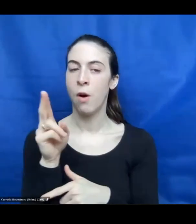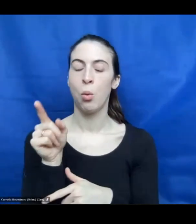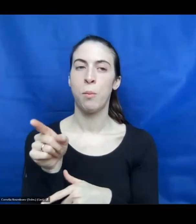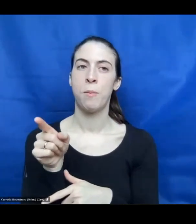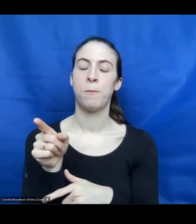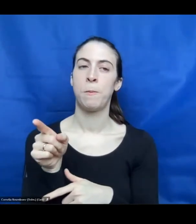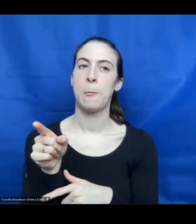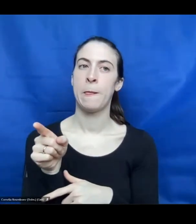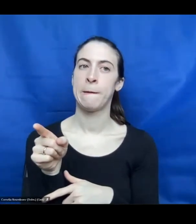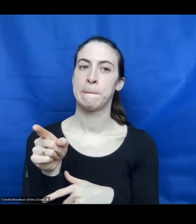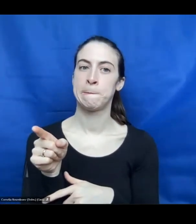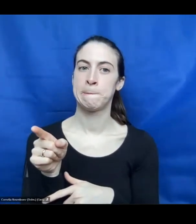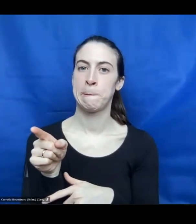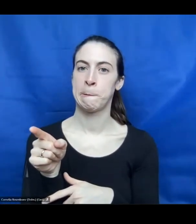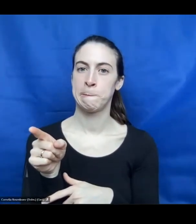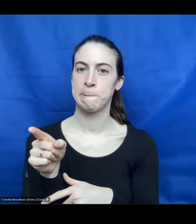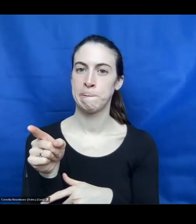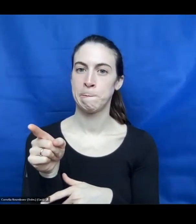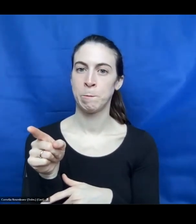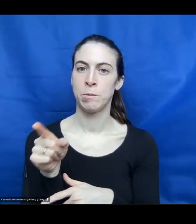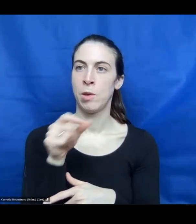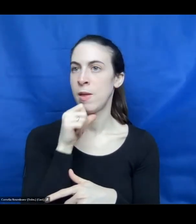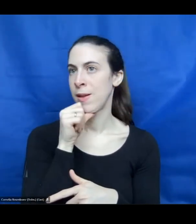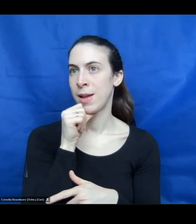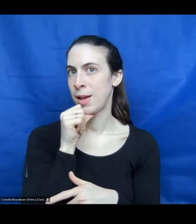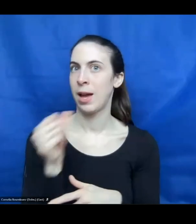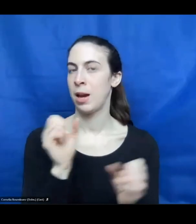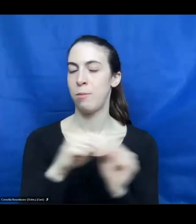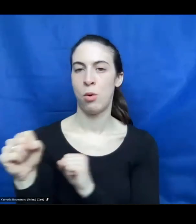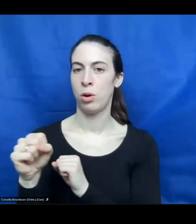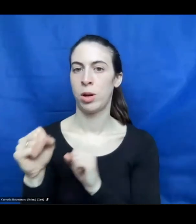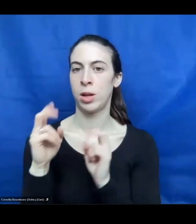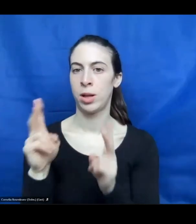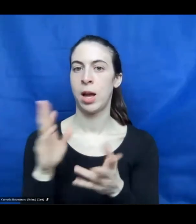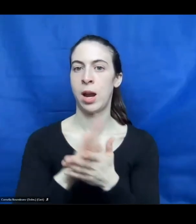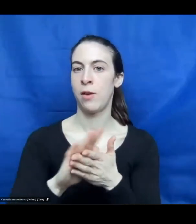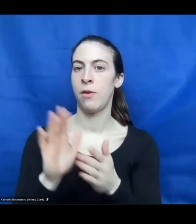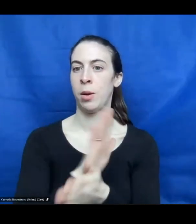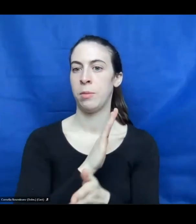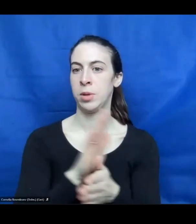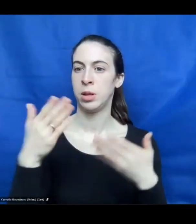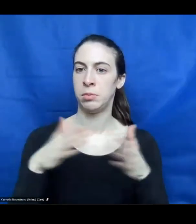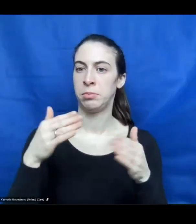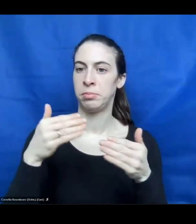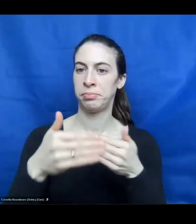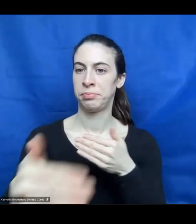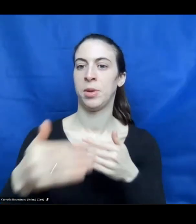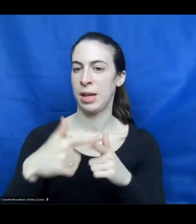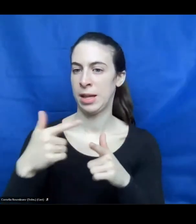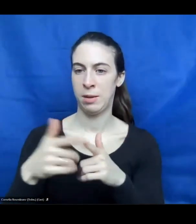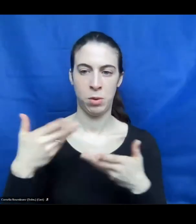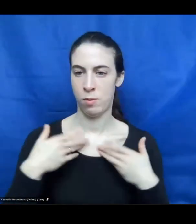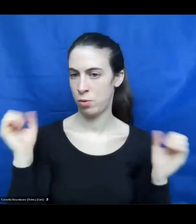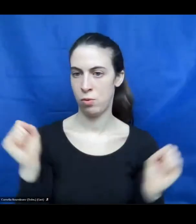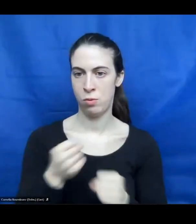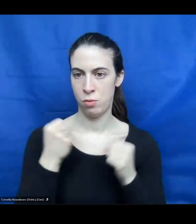there is absolutely no possibility to start a business. We had an idea to get a loan from the bank. We had an